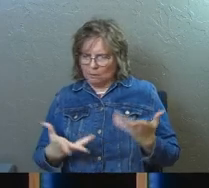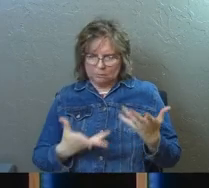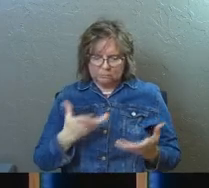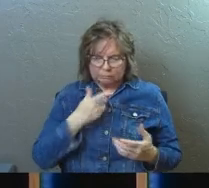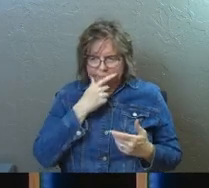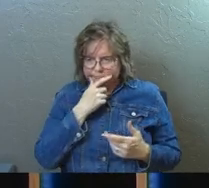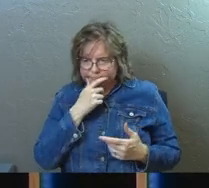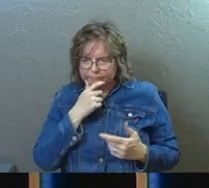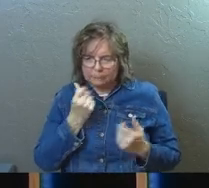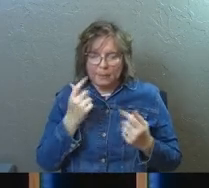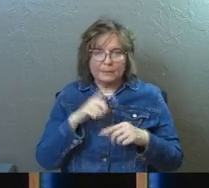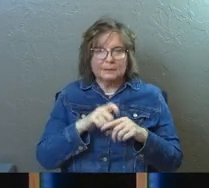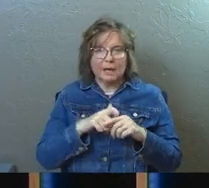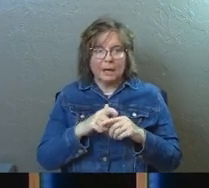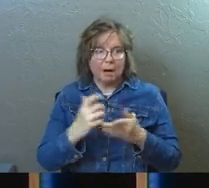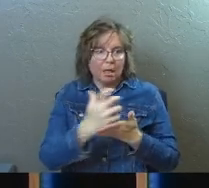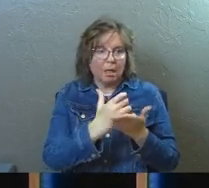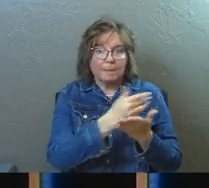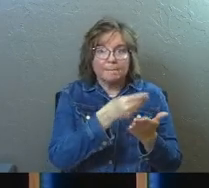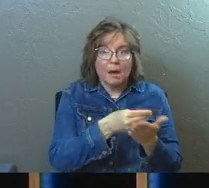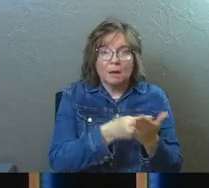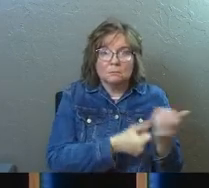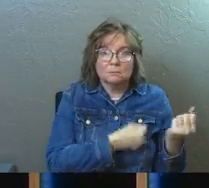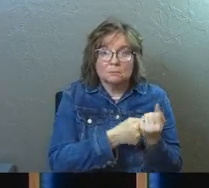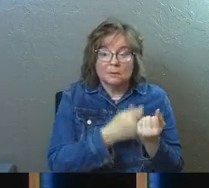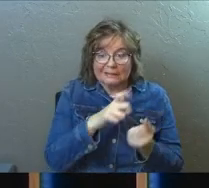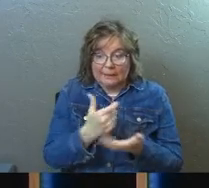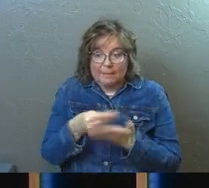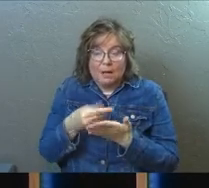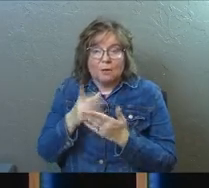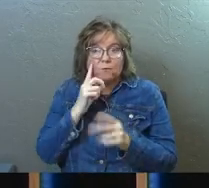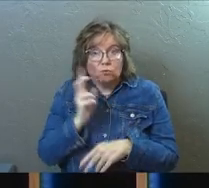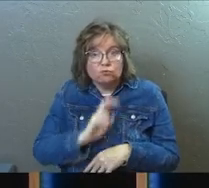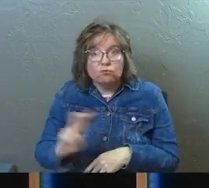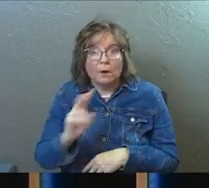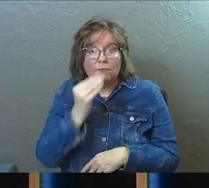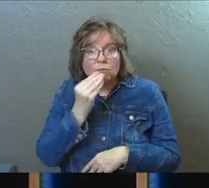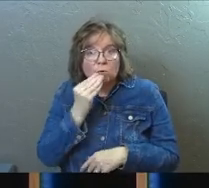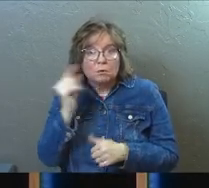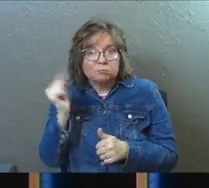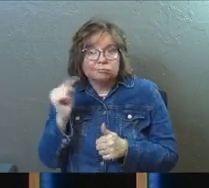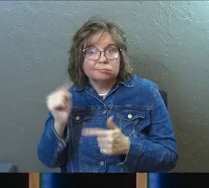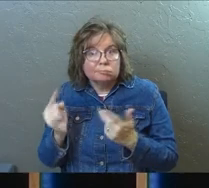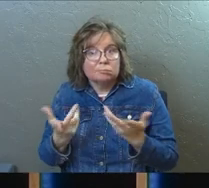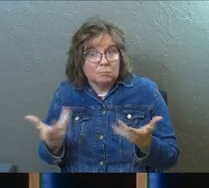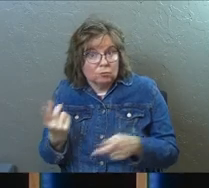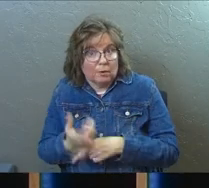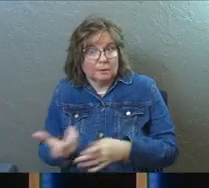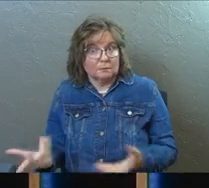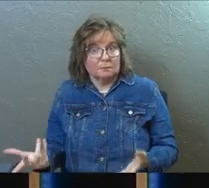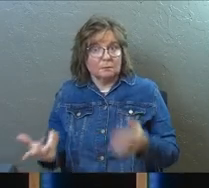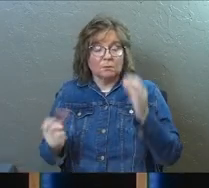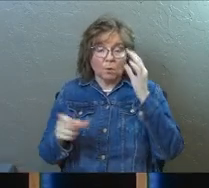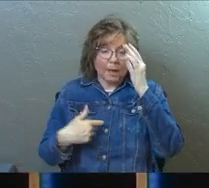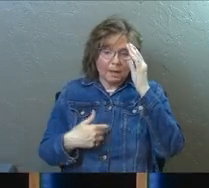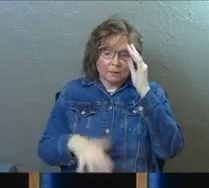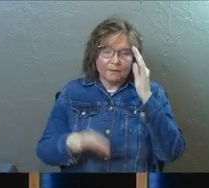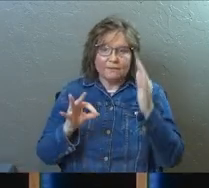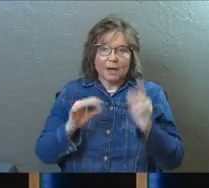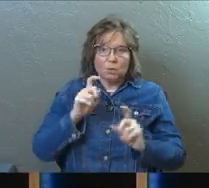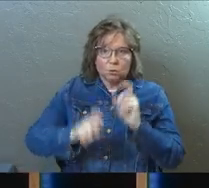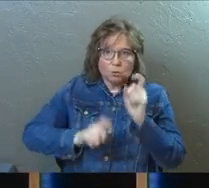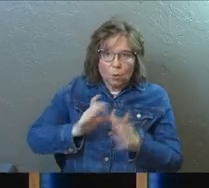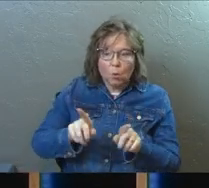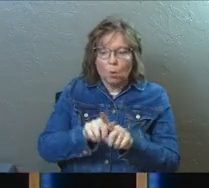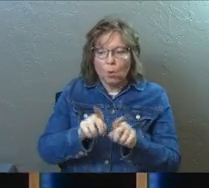how much time did they spend raising money? Because they needed money for travel and food and all that kind of stuff, right? So they had to find